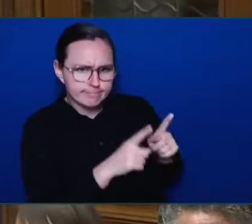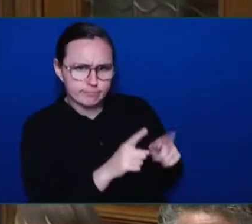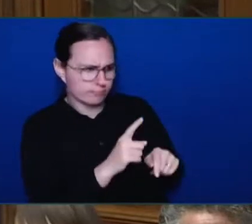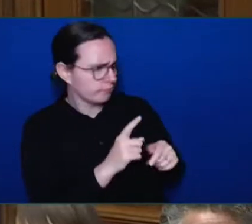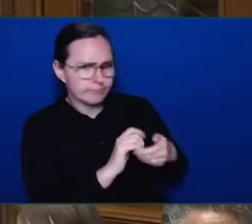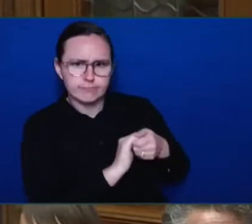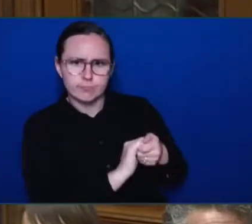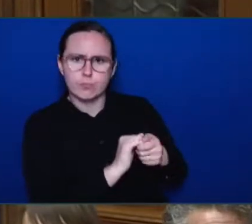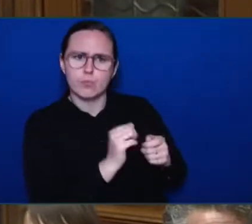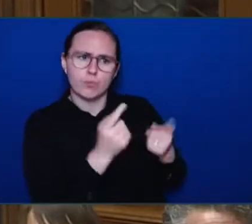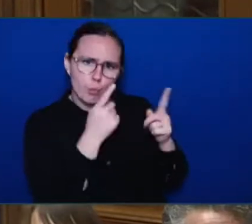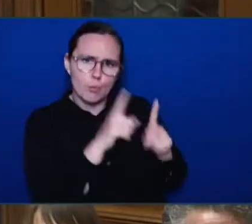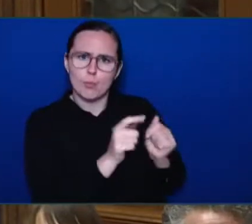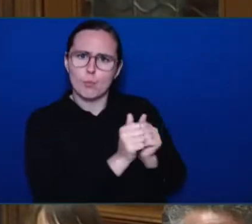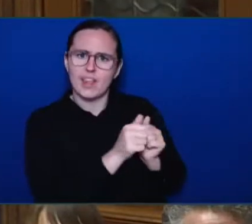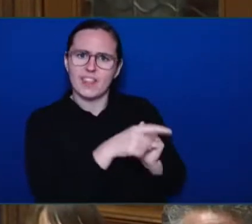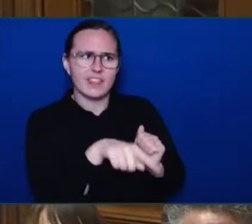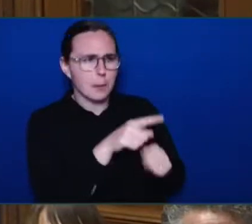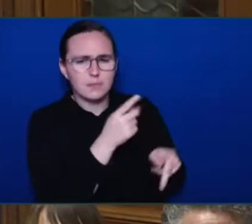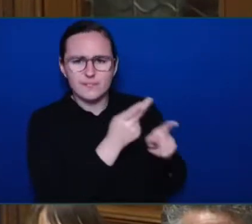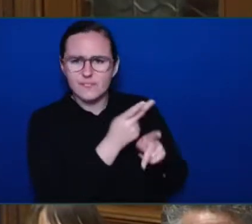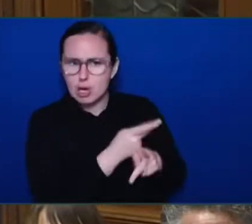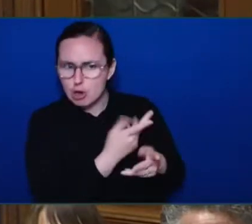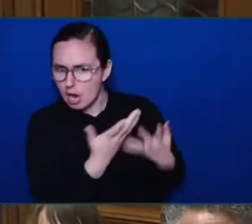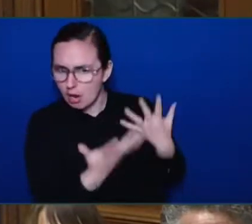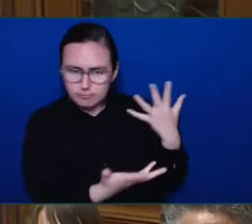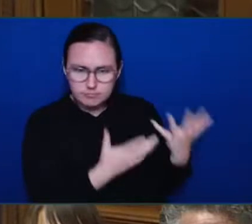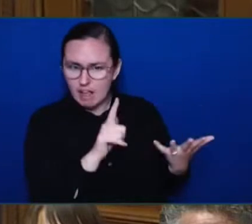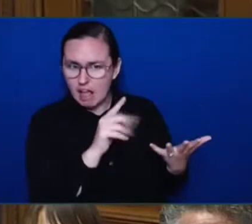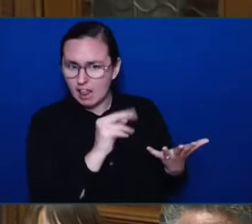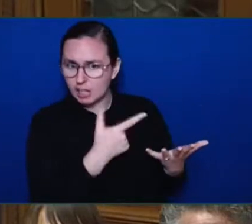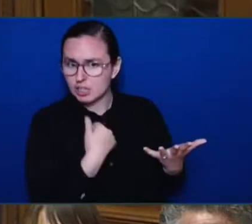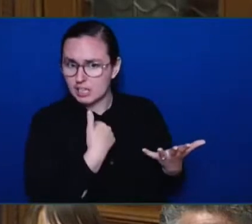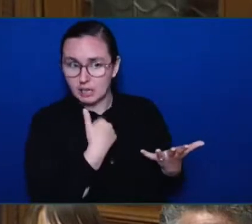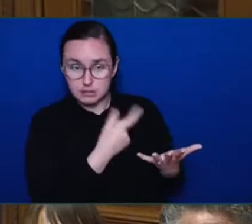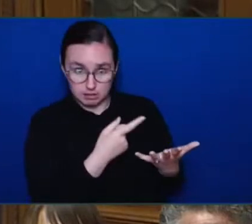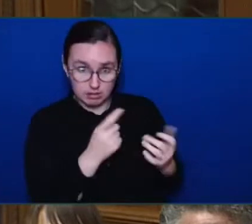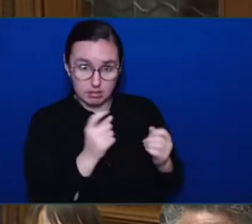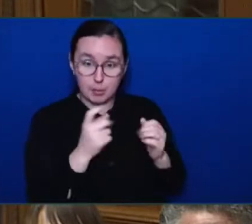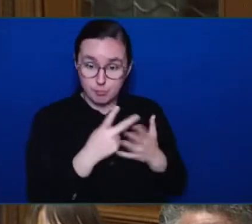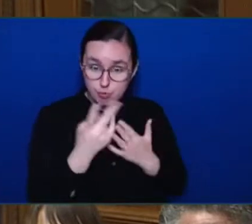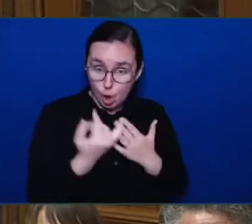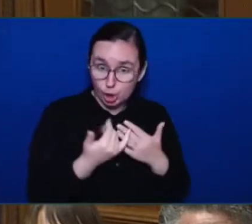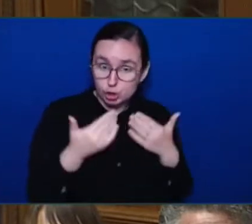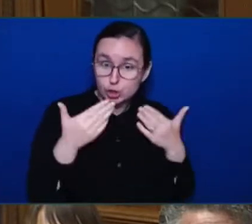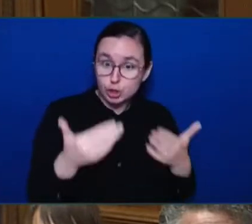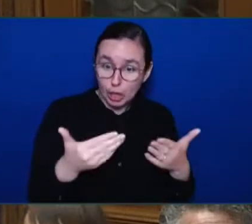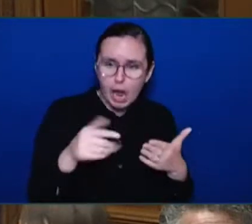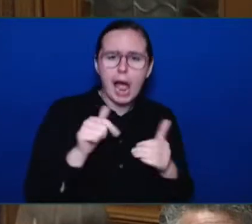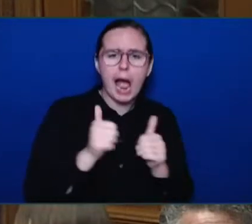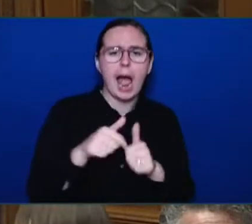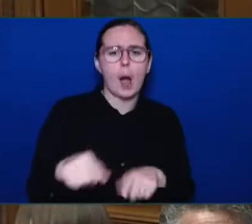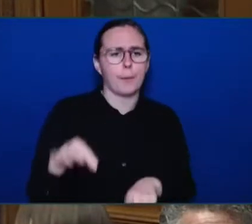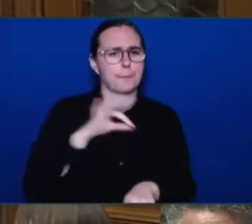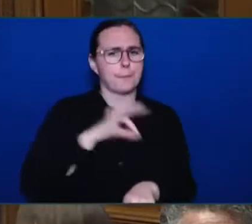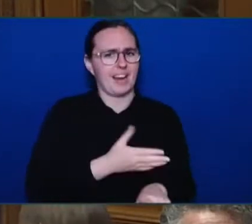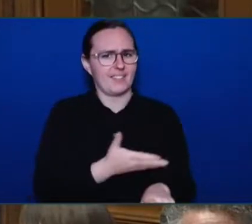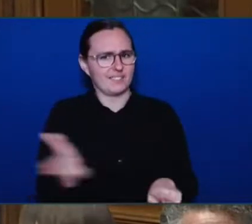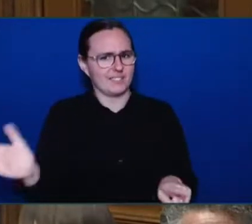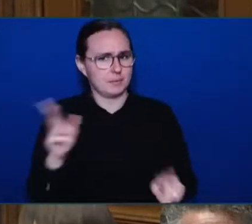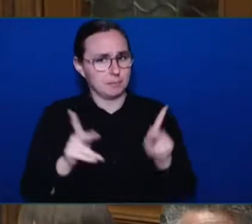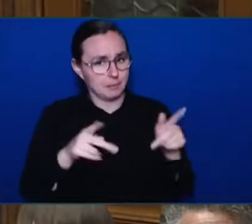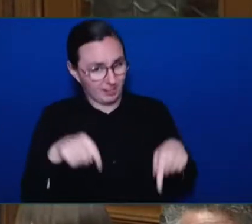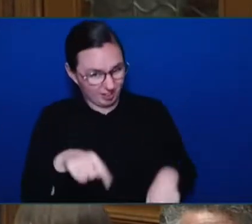projects benefit all British Columbians by providing jobs and training opportunities for the people who call British Columbia